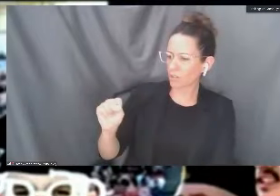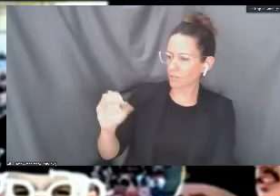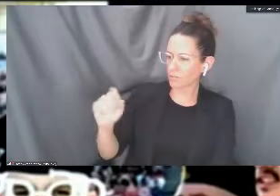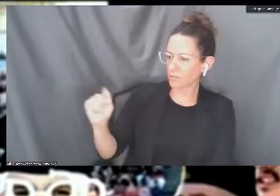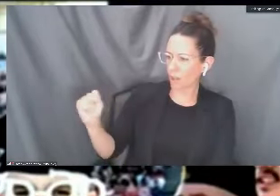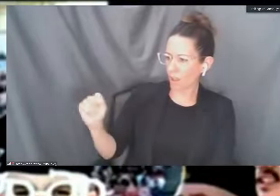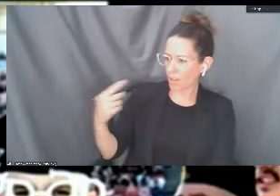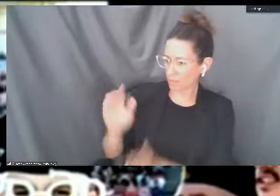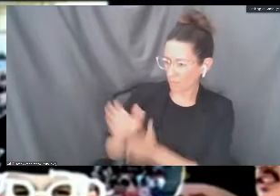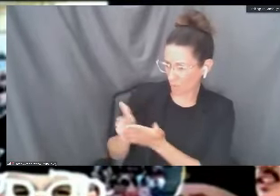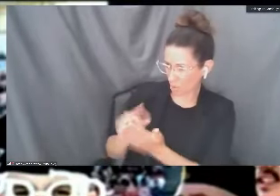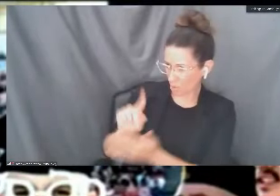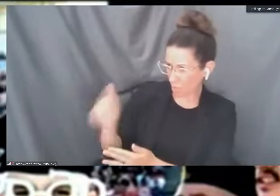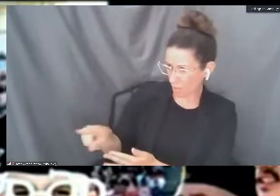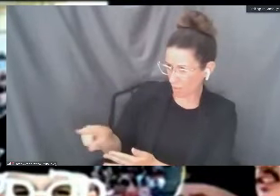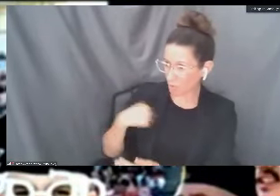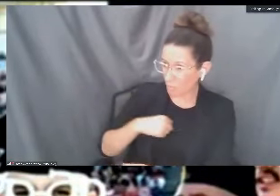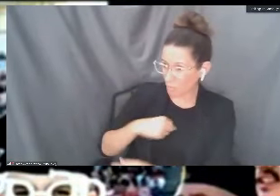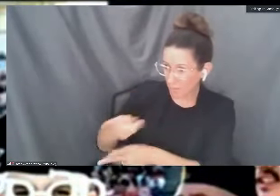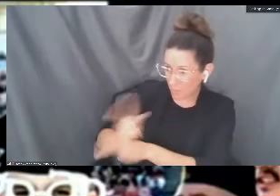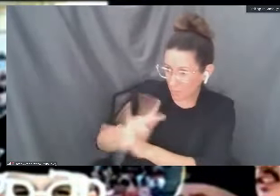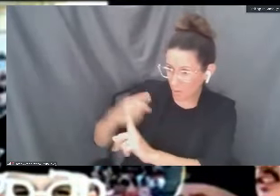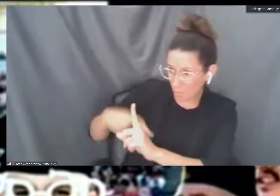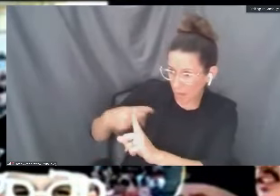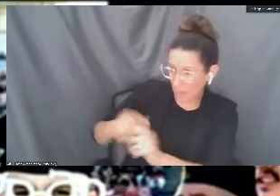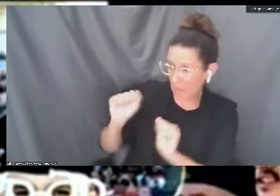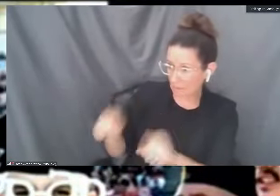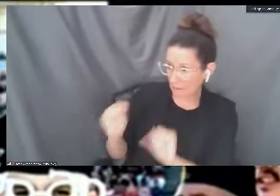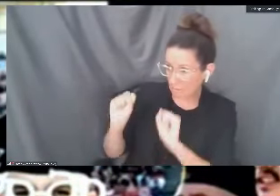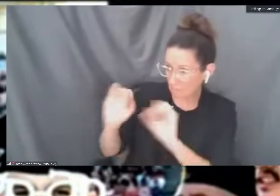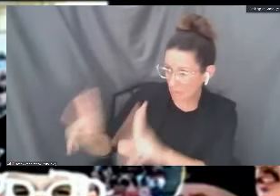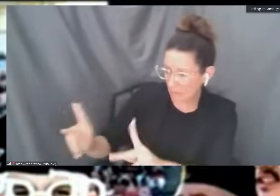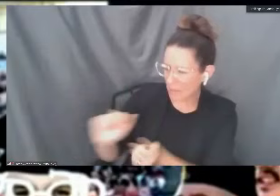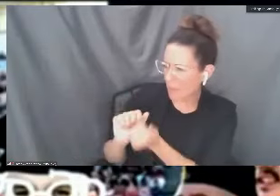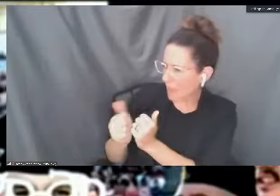books that we rented? Can we go to the school and return them?